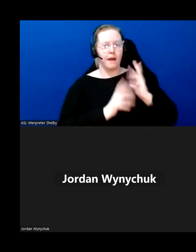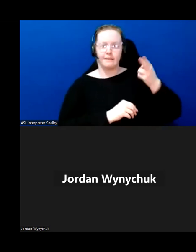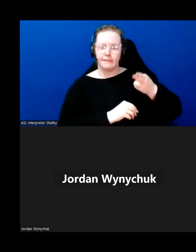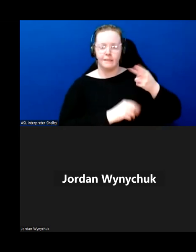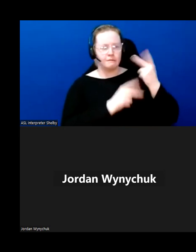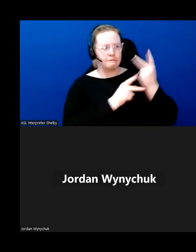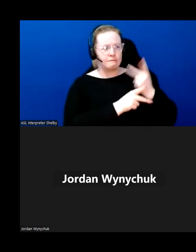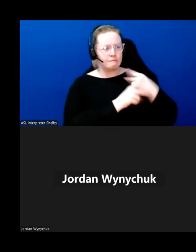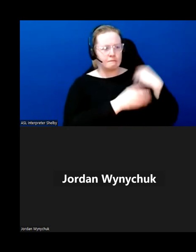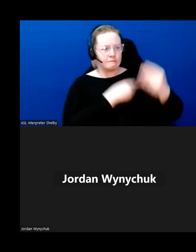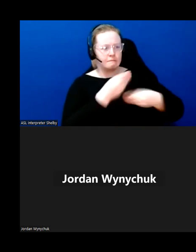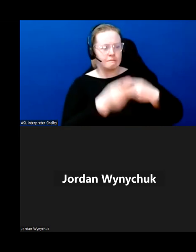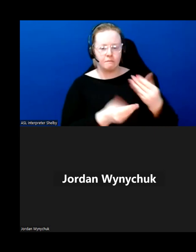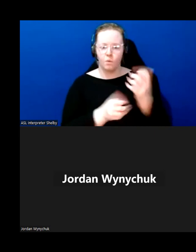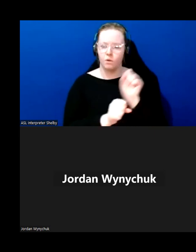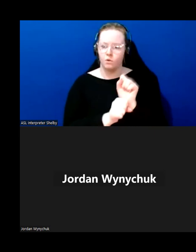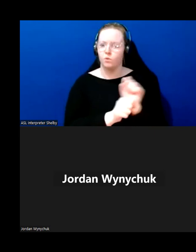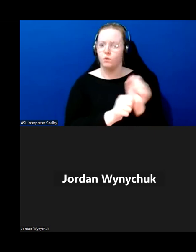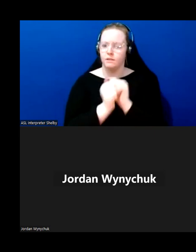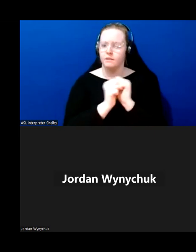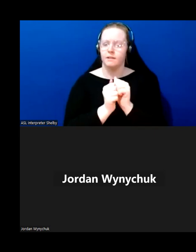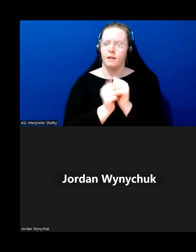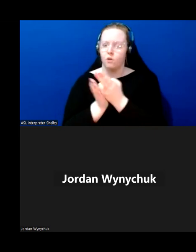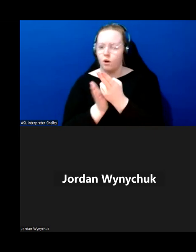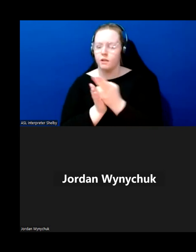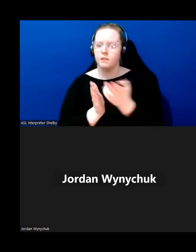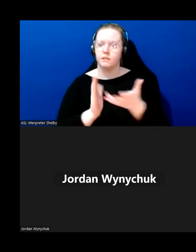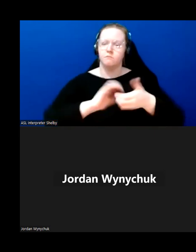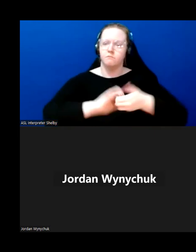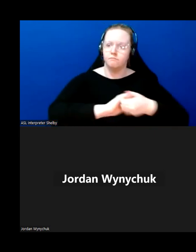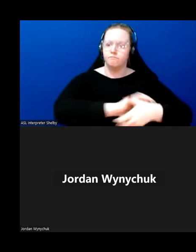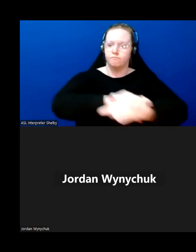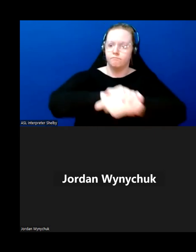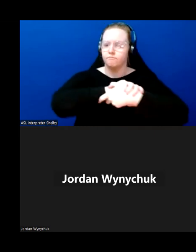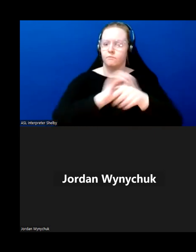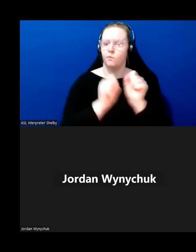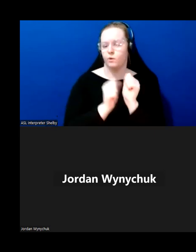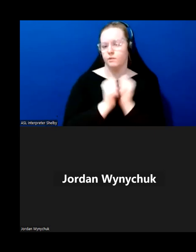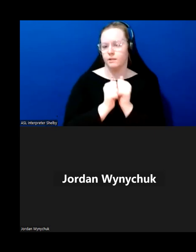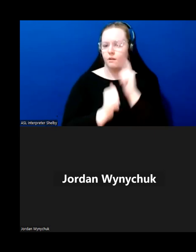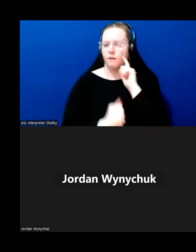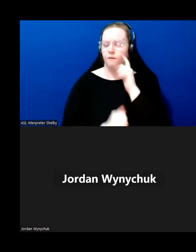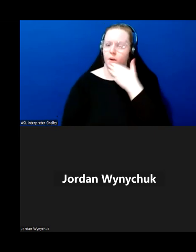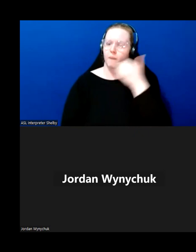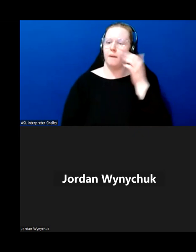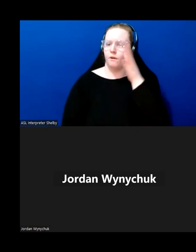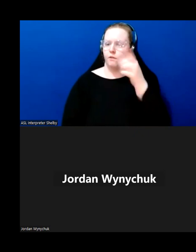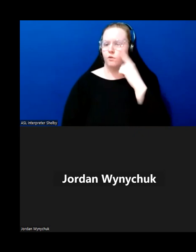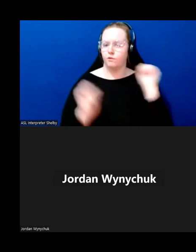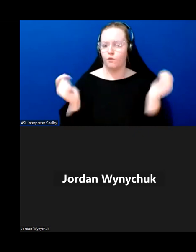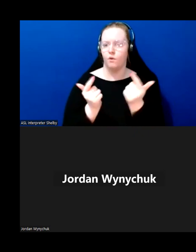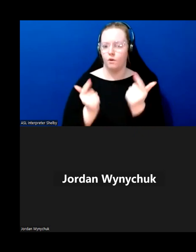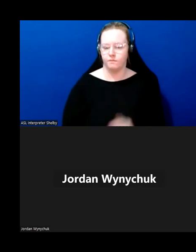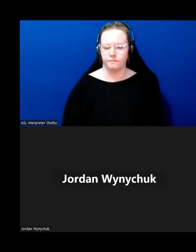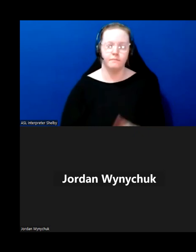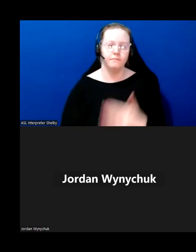working in a spirit of truth and reconciliation to make a better future for all thank you so much